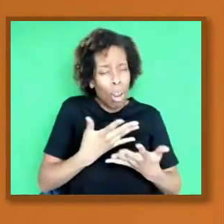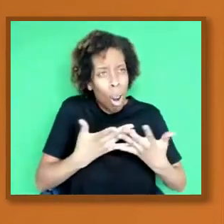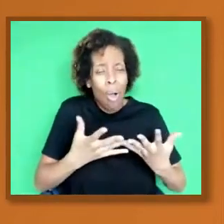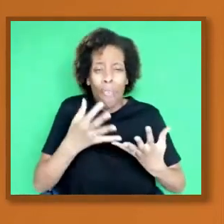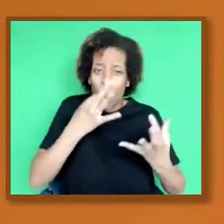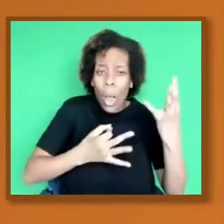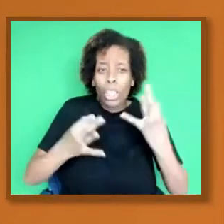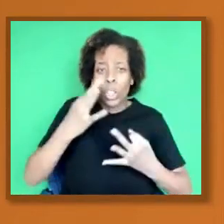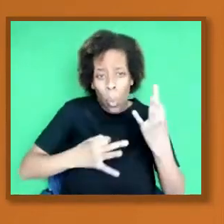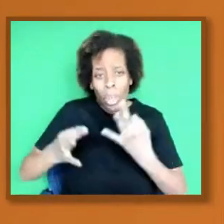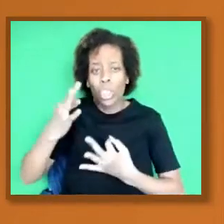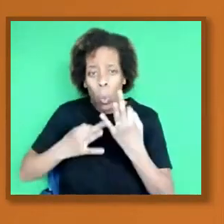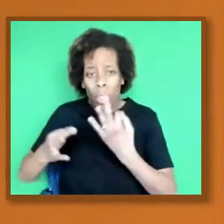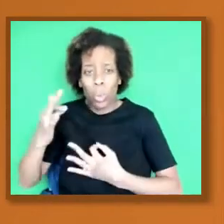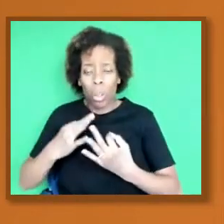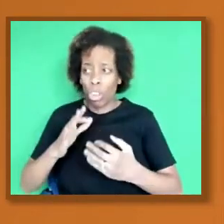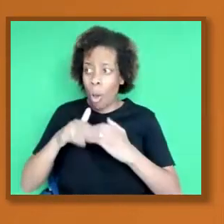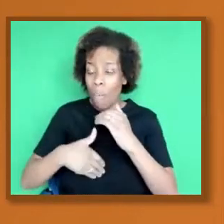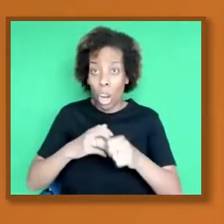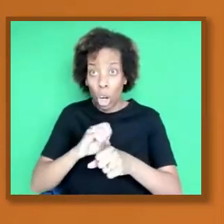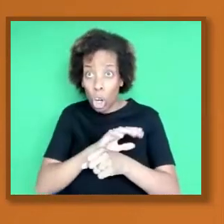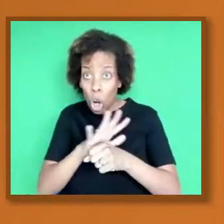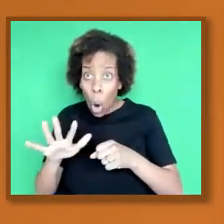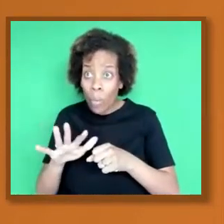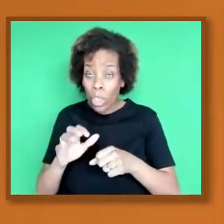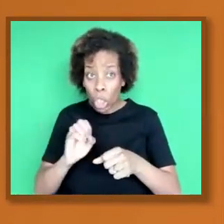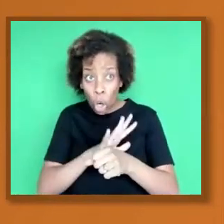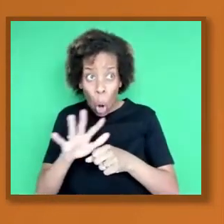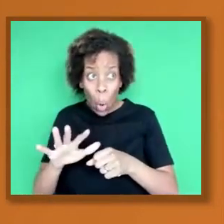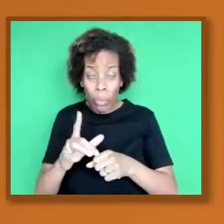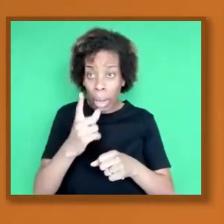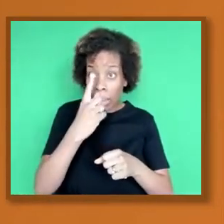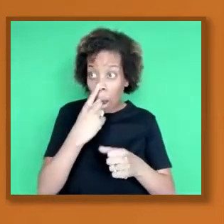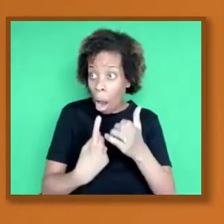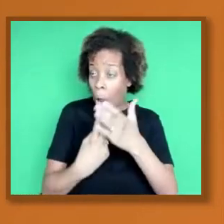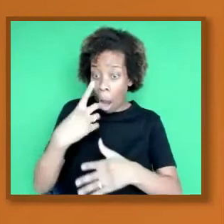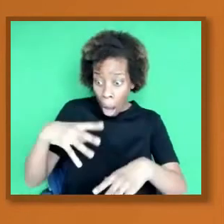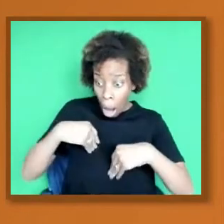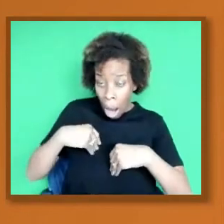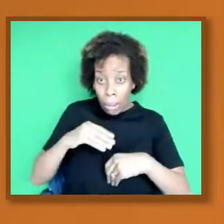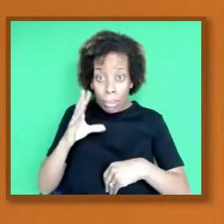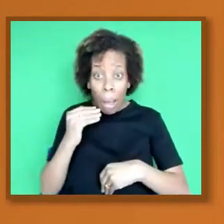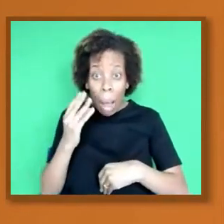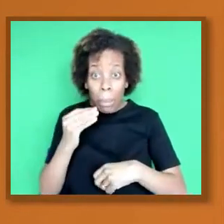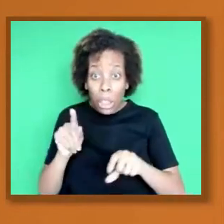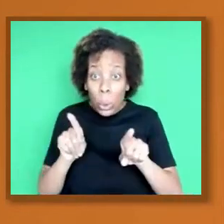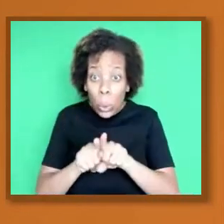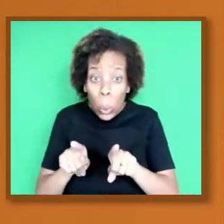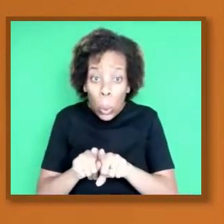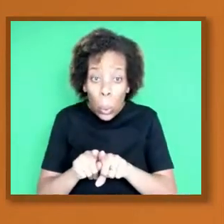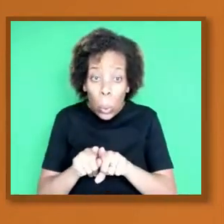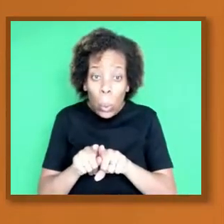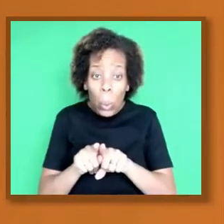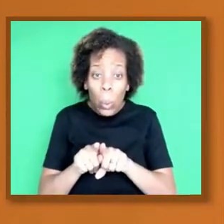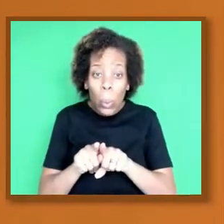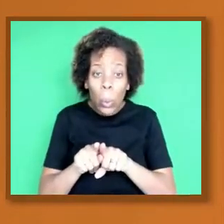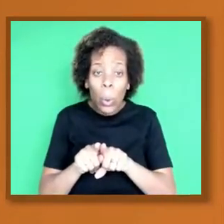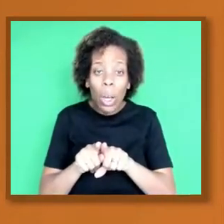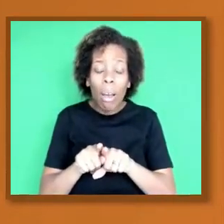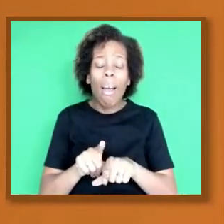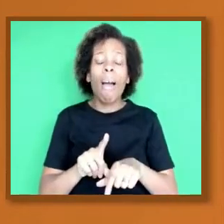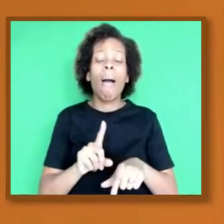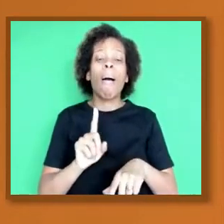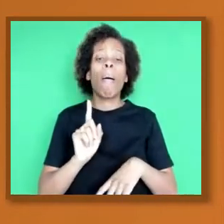COVID and whether it causes diabetes in patients and all sorts of things. But I think it might